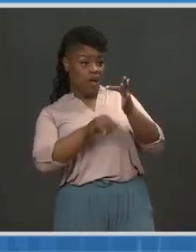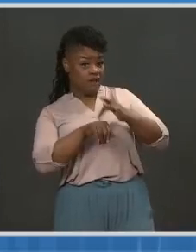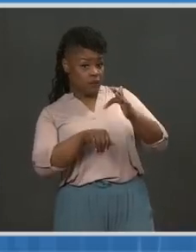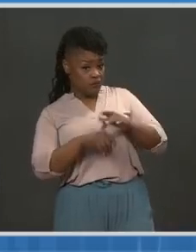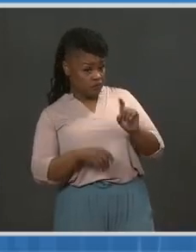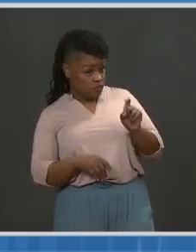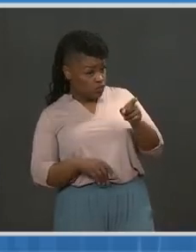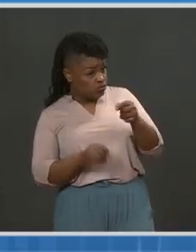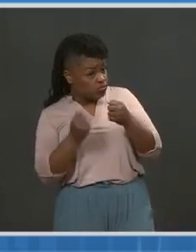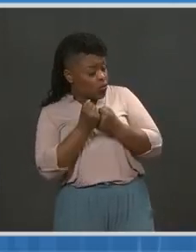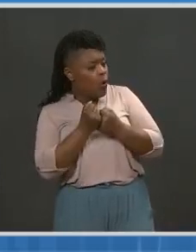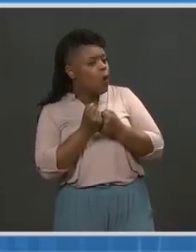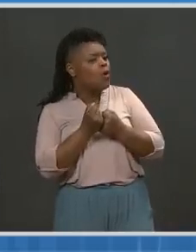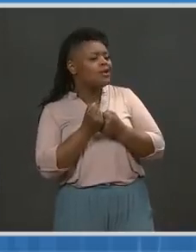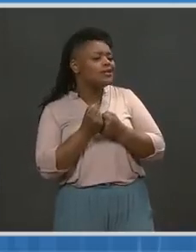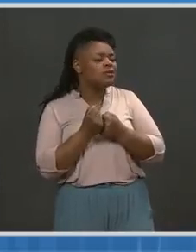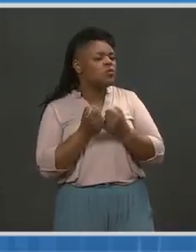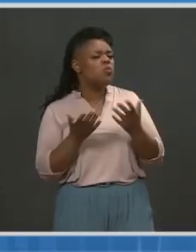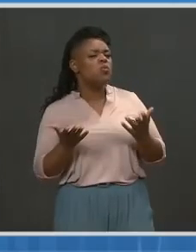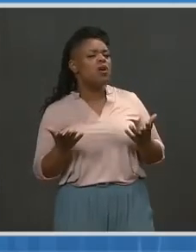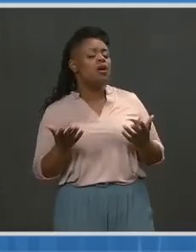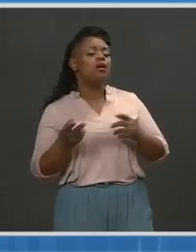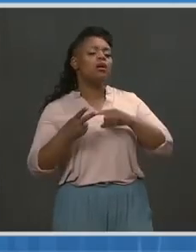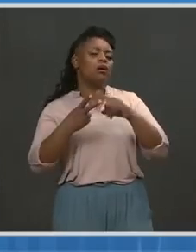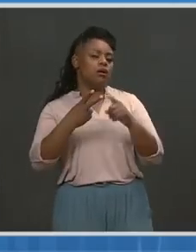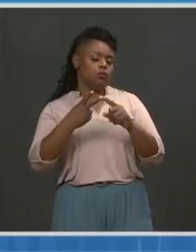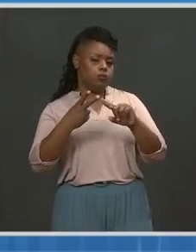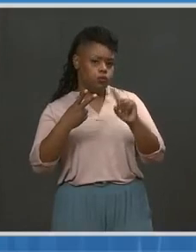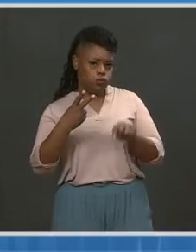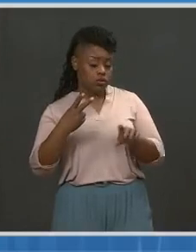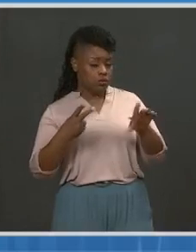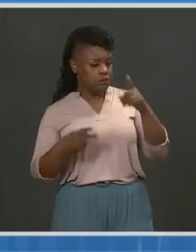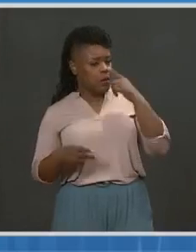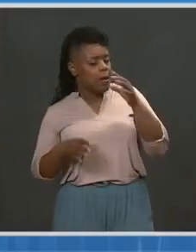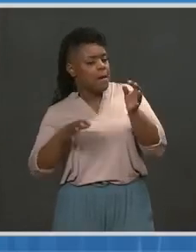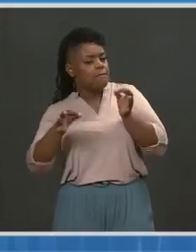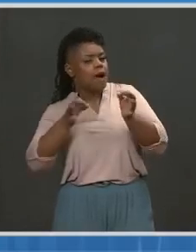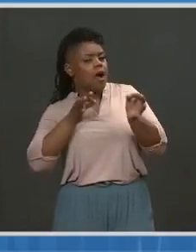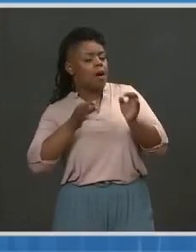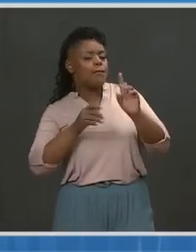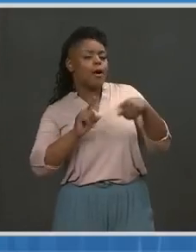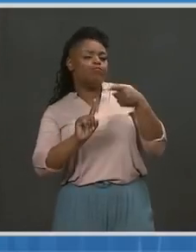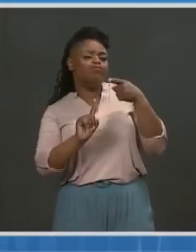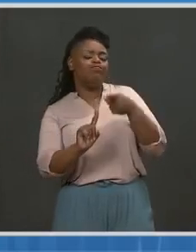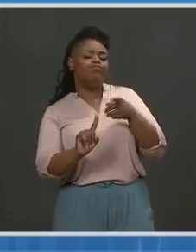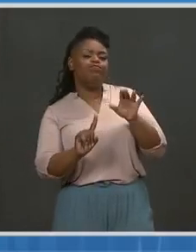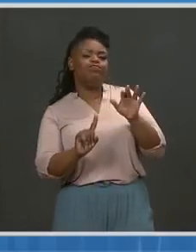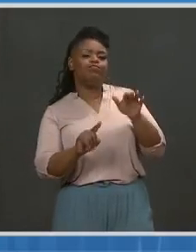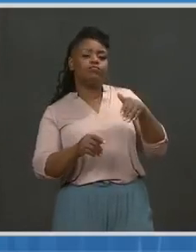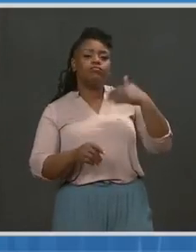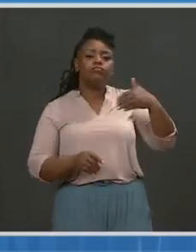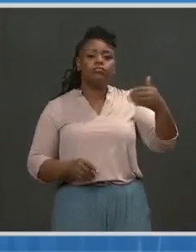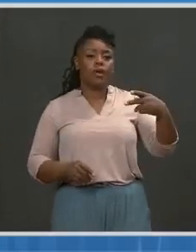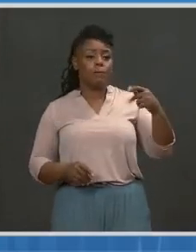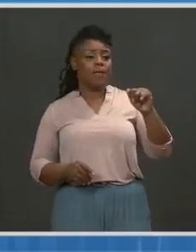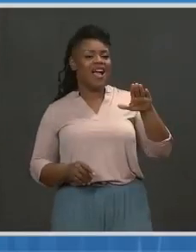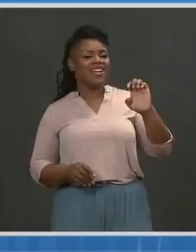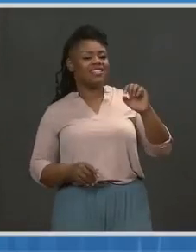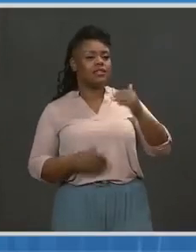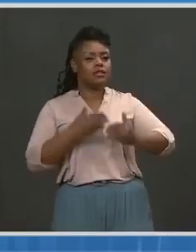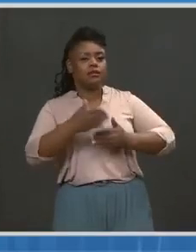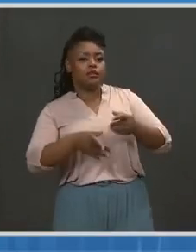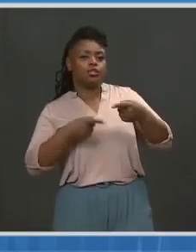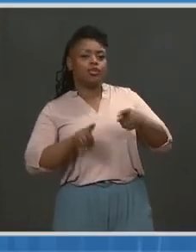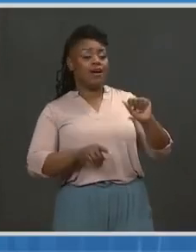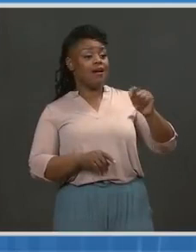is available in the U.S. And secondly, for all of you, if you can broadly say what you expect the pace of